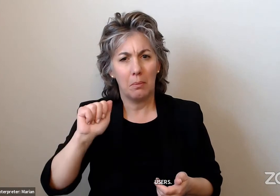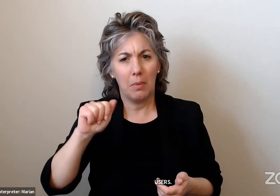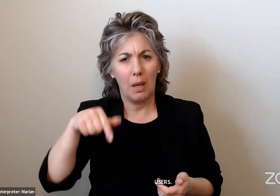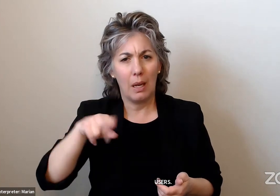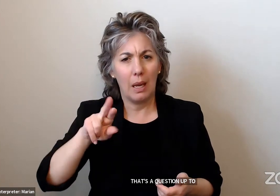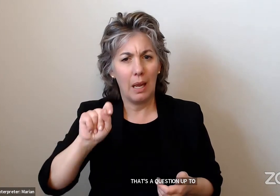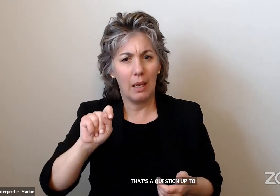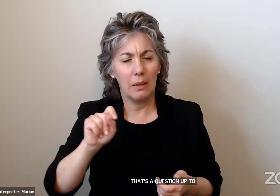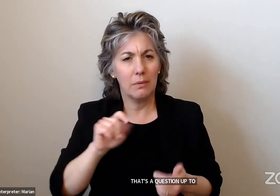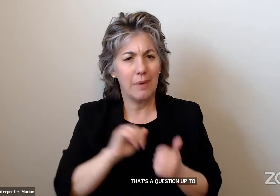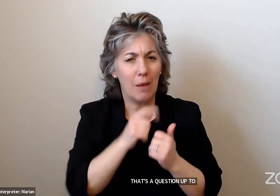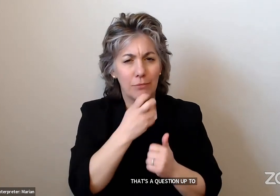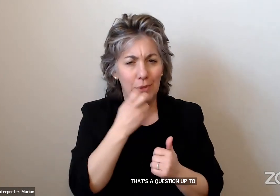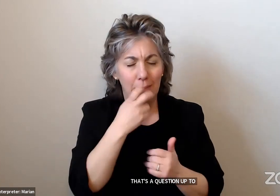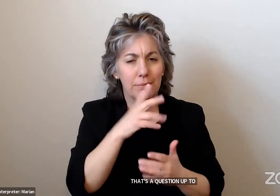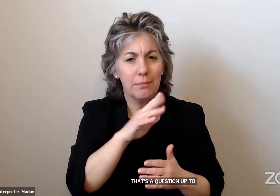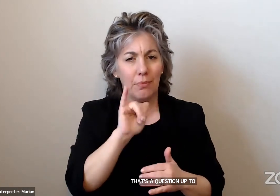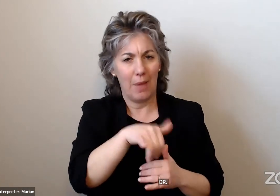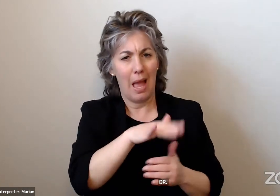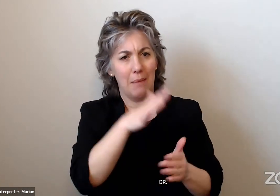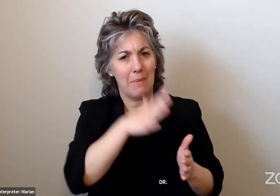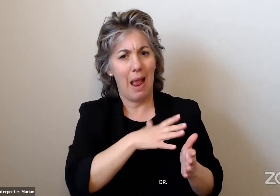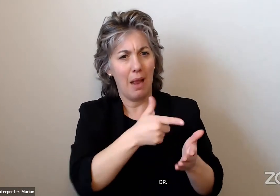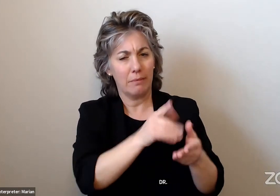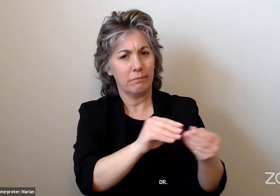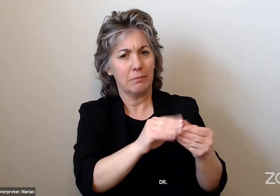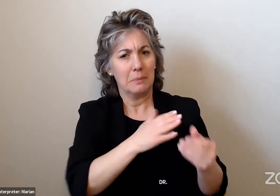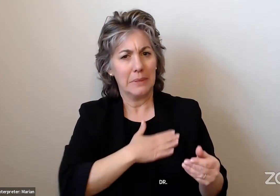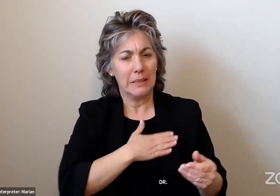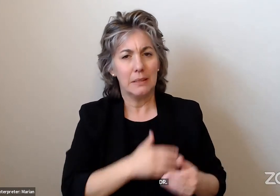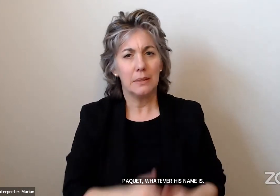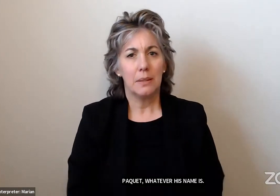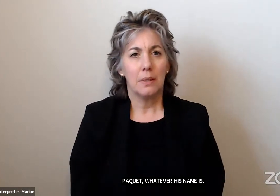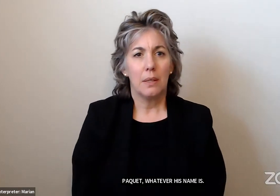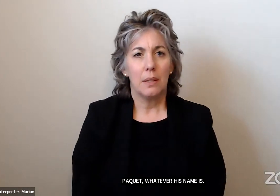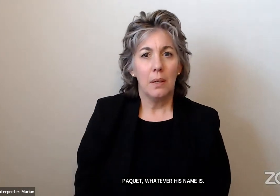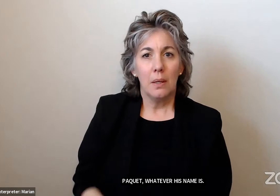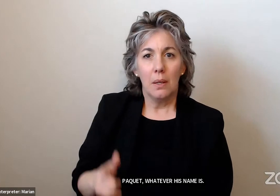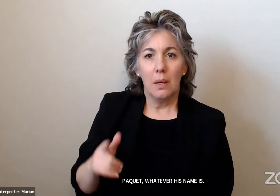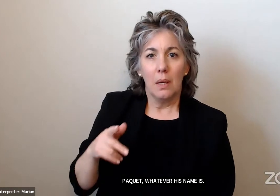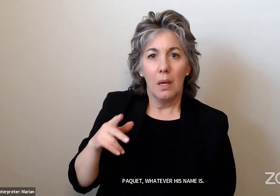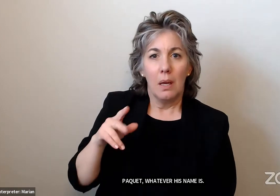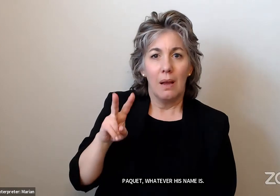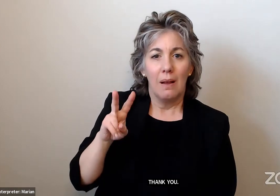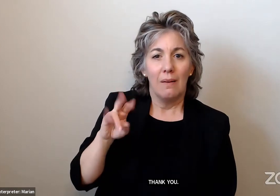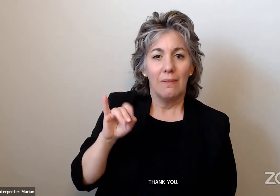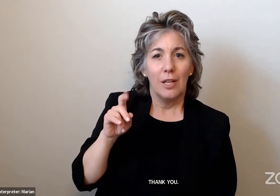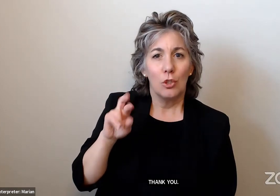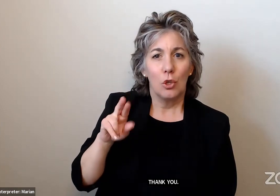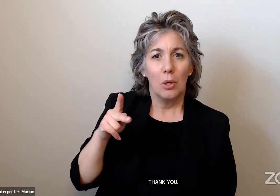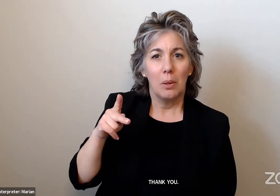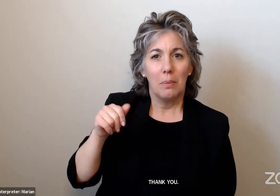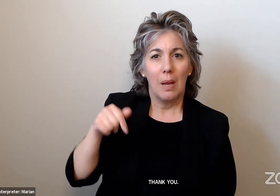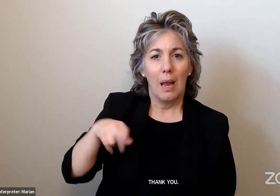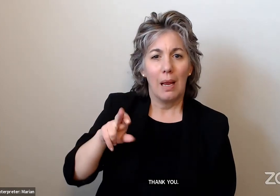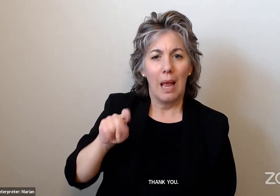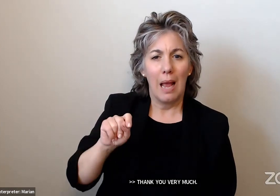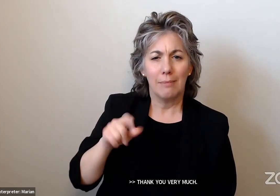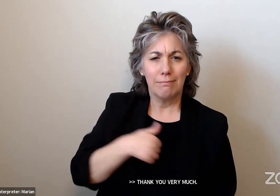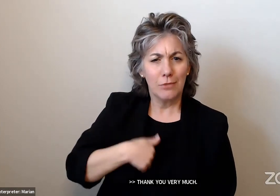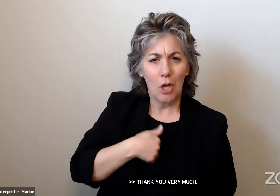name is. Thank you. Thank you very much. Go ahead. I would just simply respond to that. I'm sorry. I didn't get the gentleman's